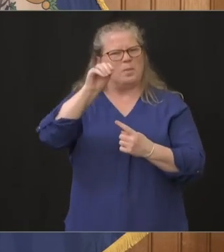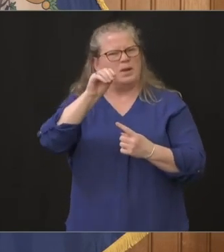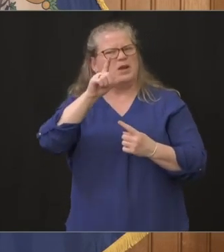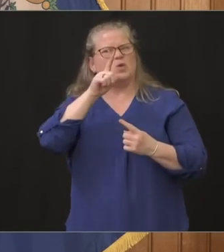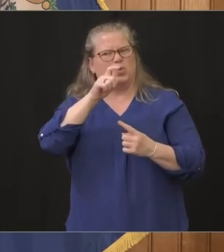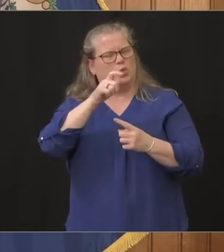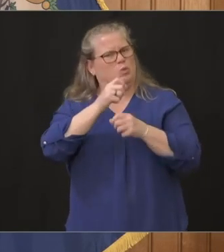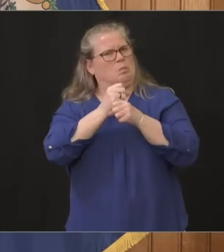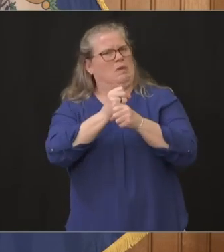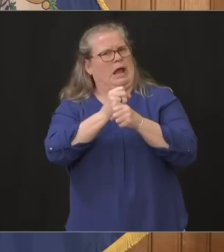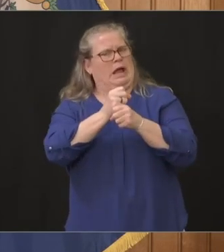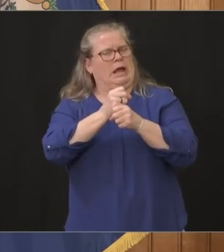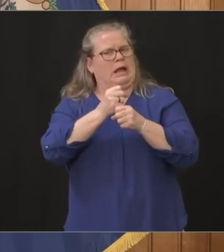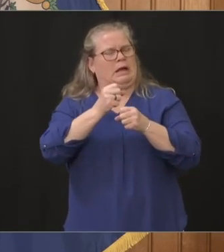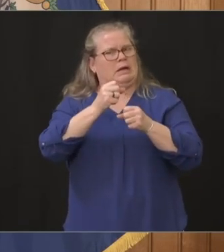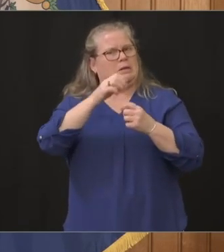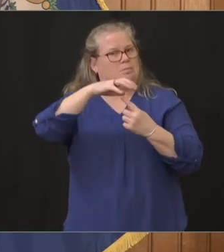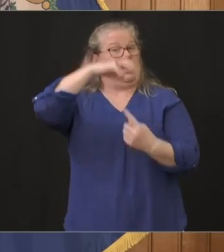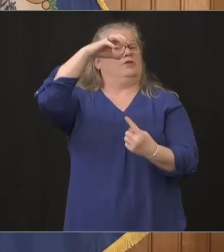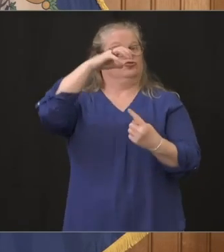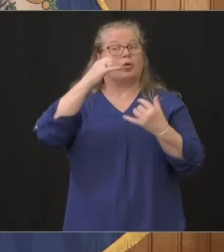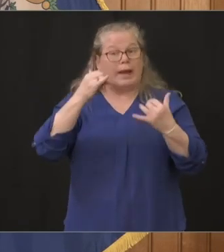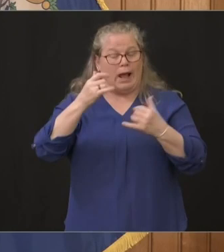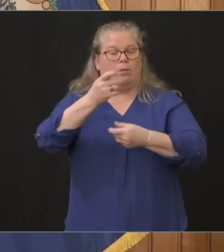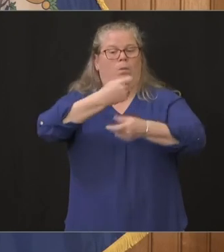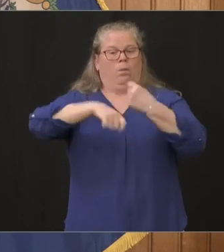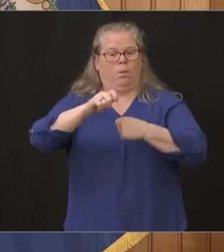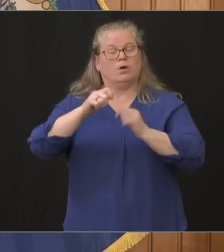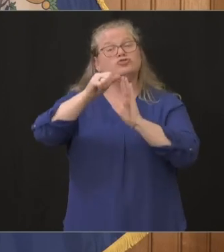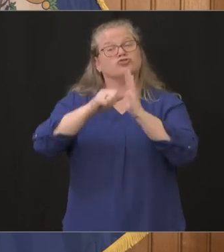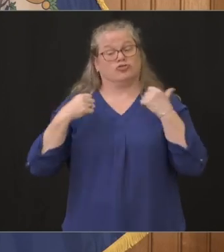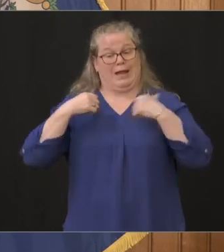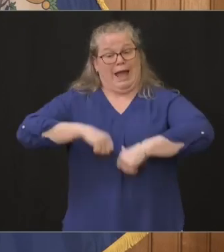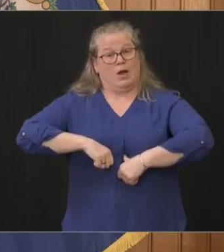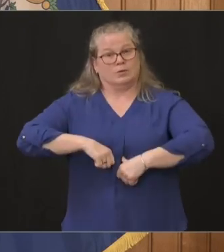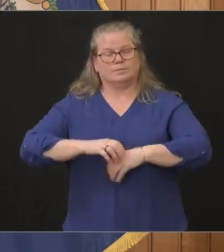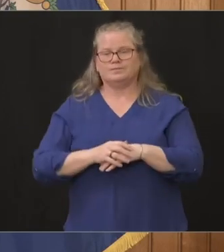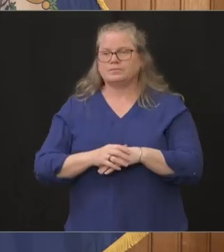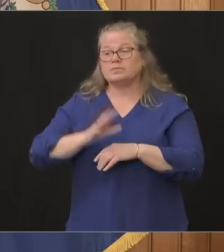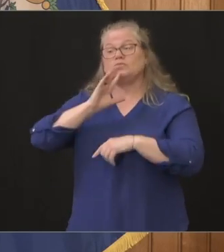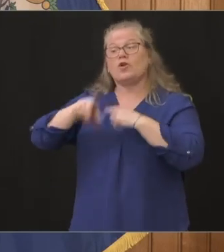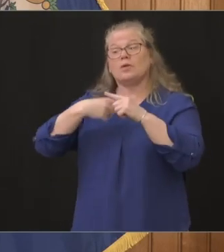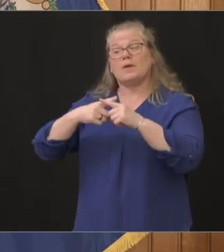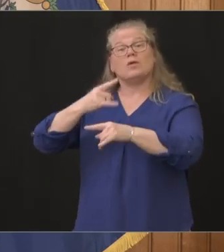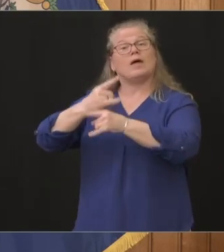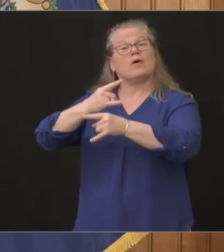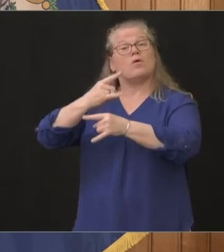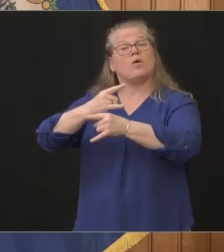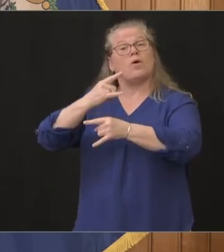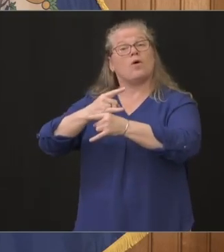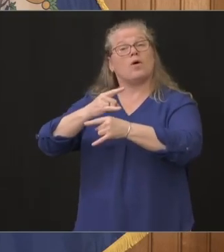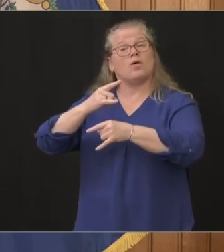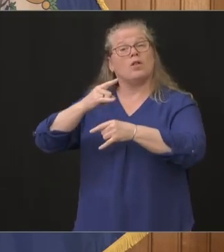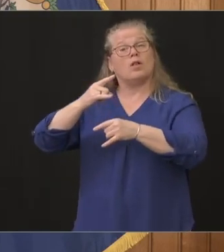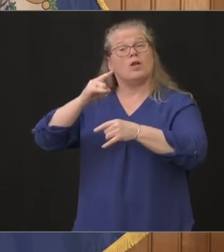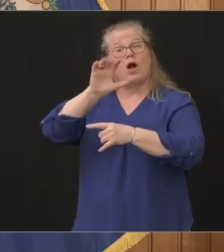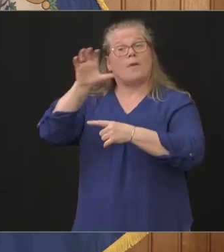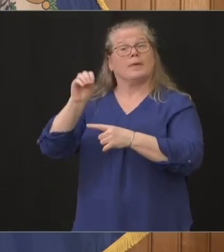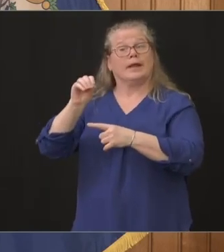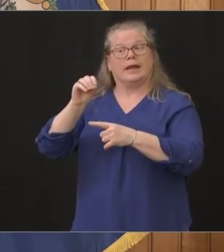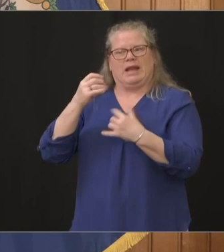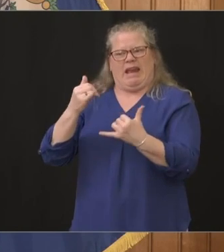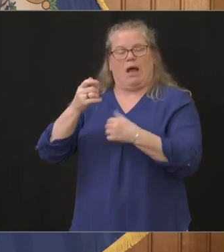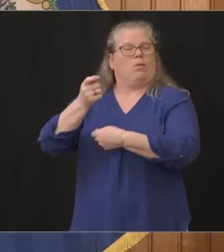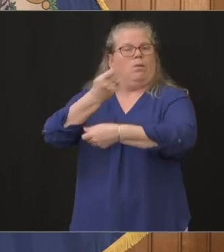they're pretty top quality Jeff may want to opine on that I talked about the whiskey distiller who's now making hand